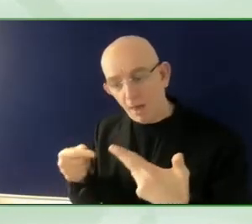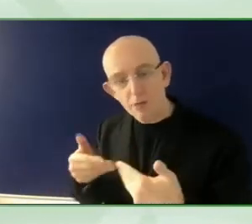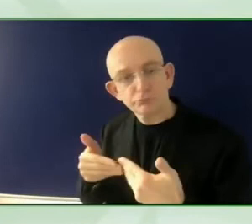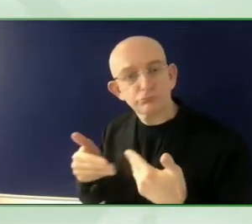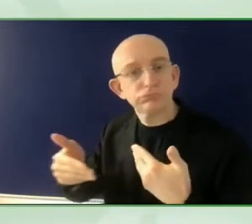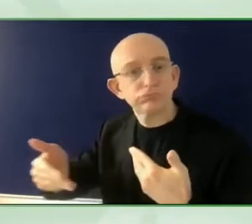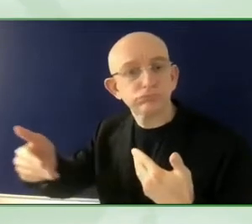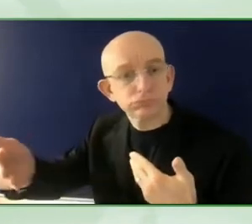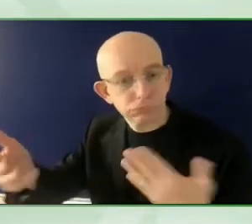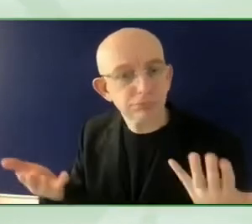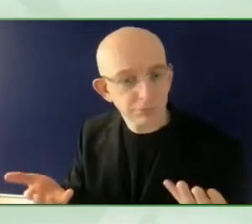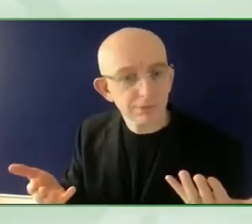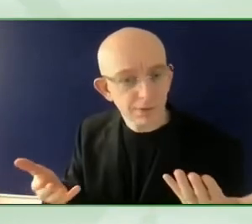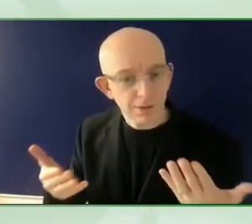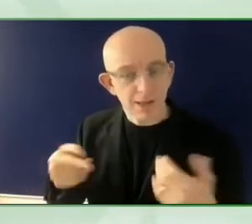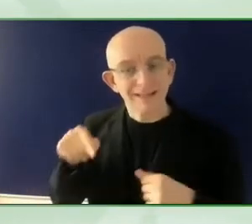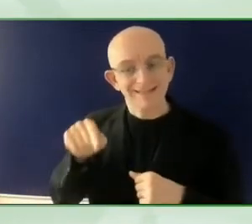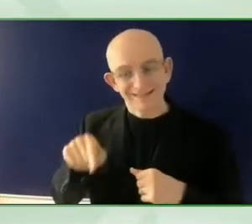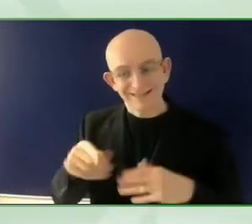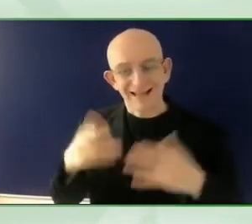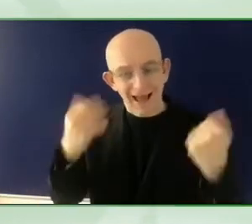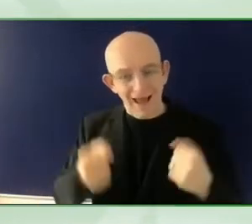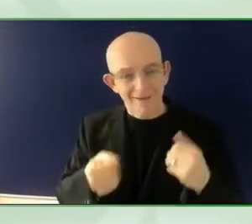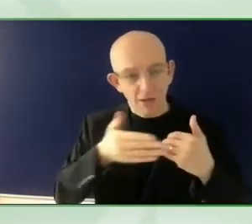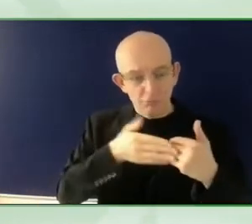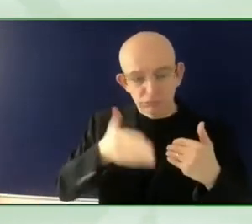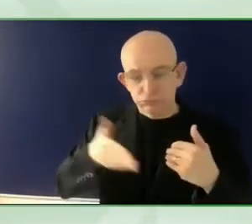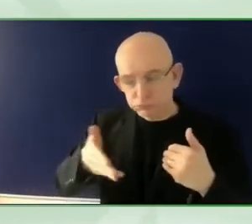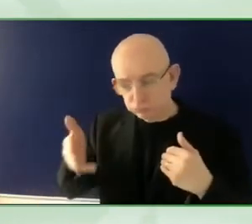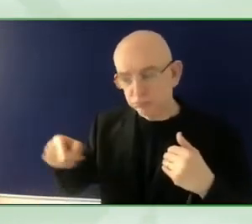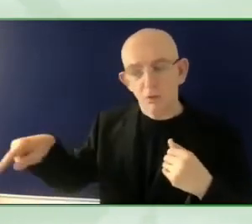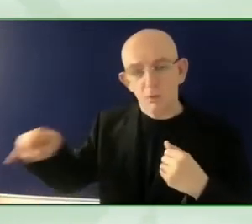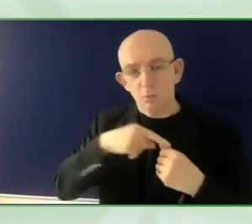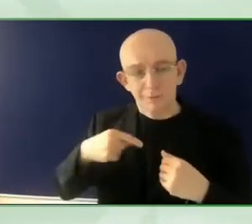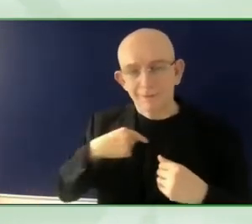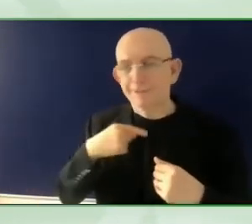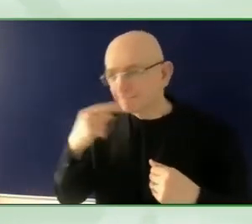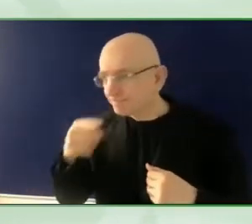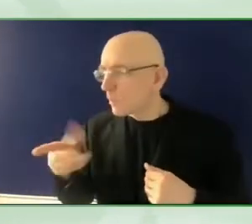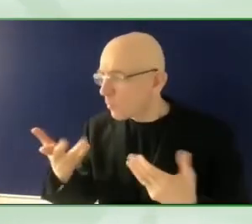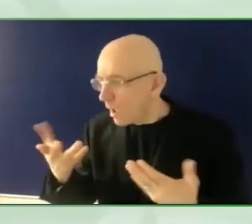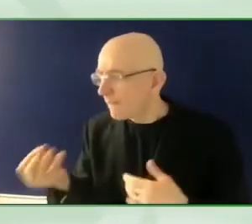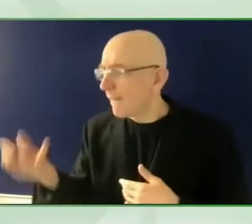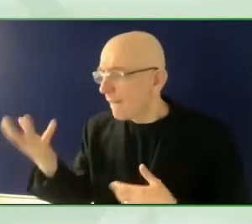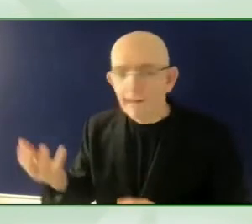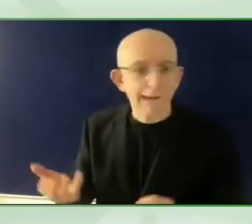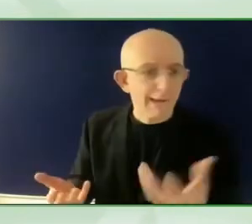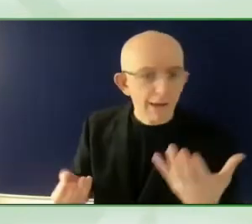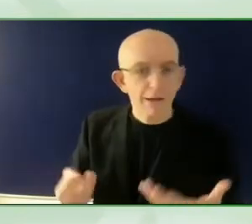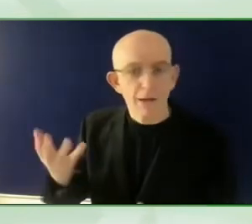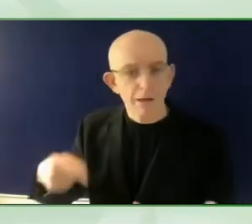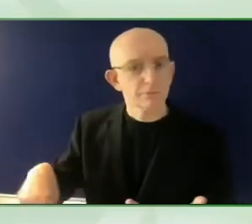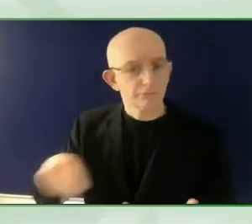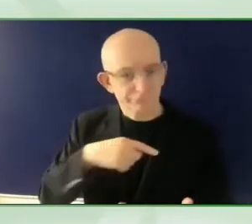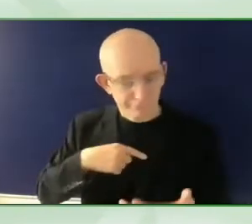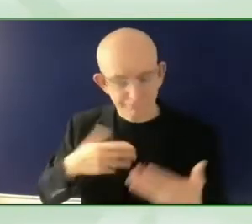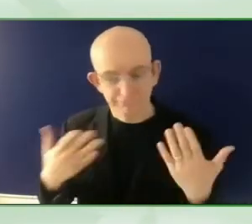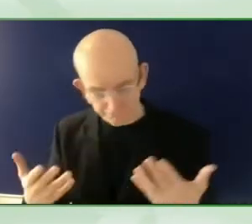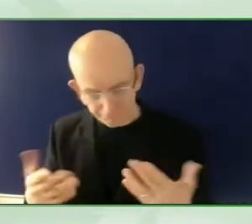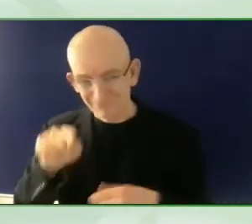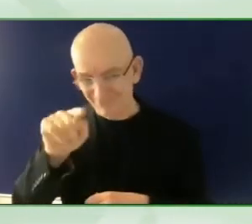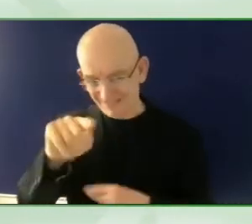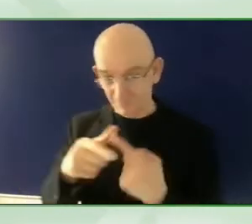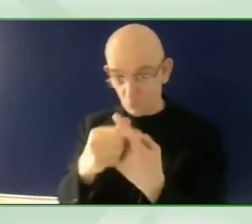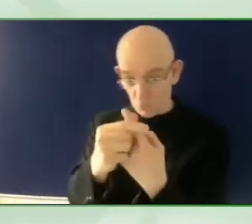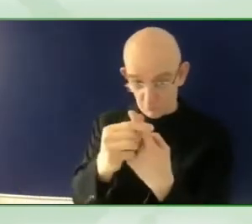who attended the GDS last week, you have probably seen a lot of the discussions were around inclusive development, international